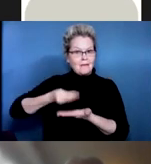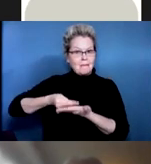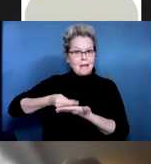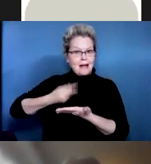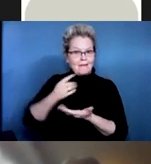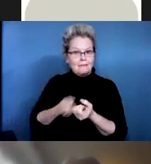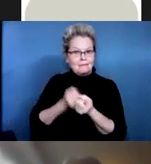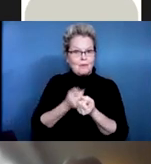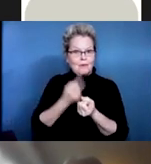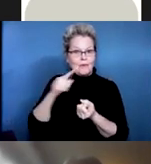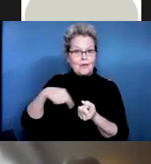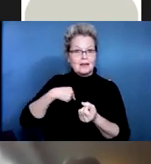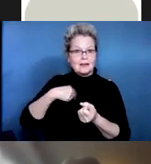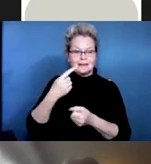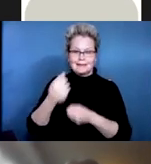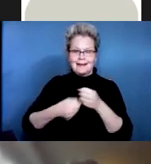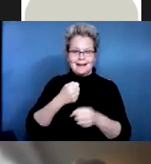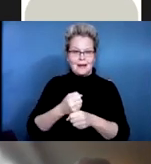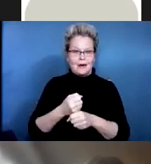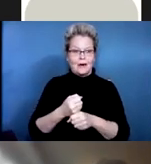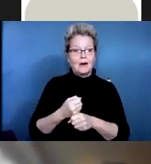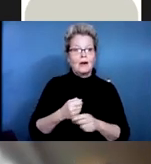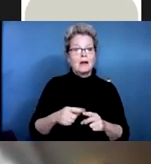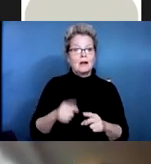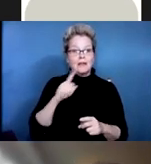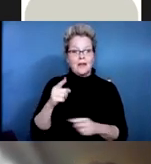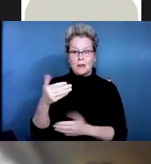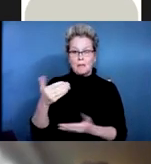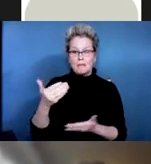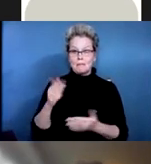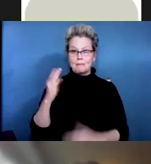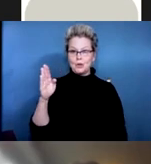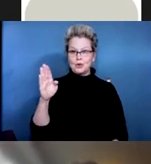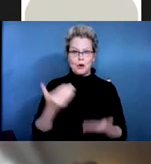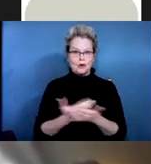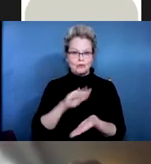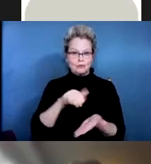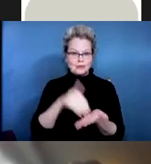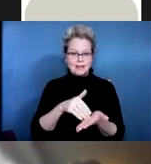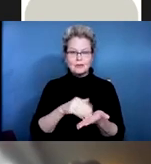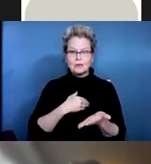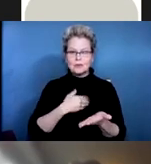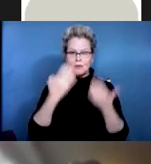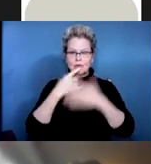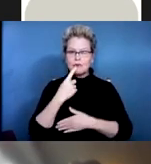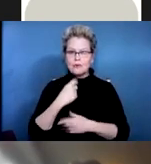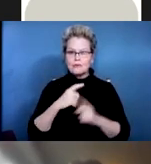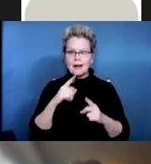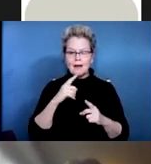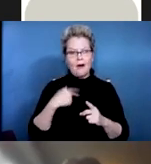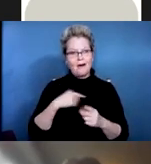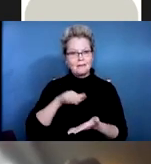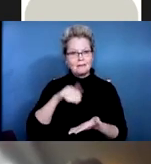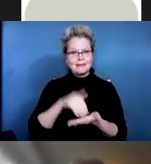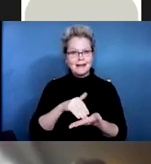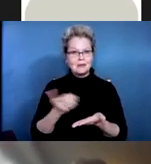blue ones represent new centers for this cycle. And the dark red circles are ones that had been model